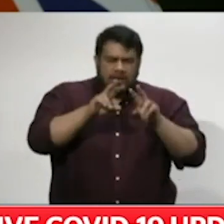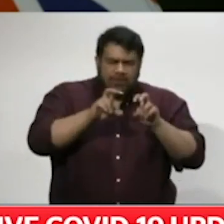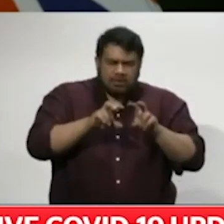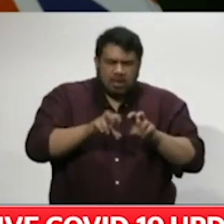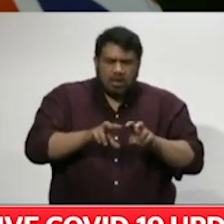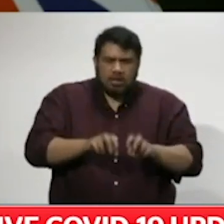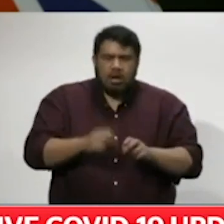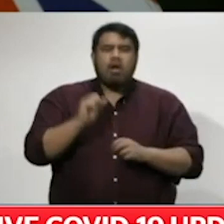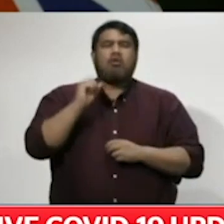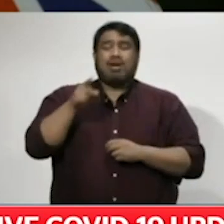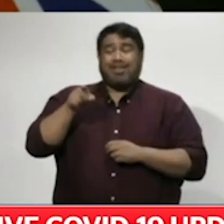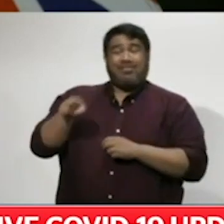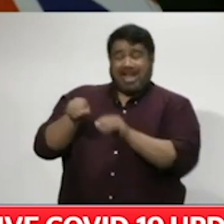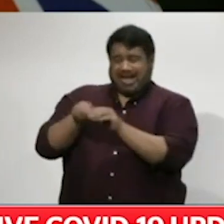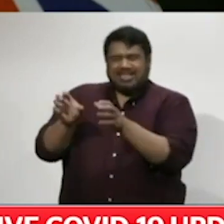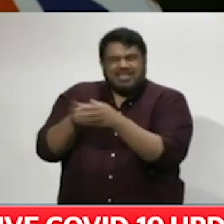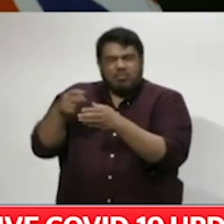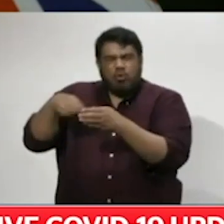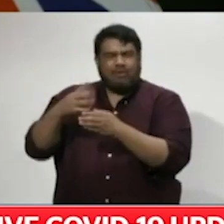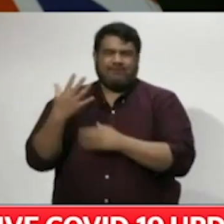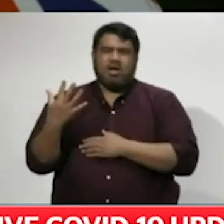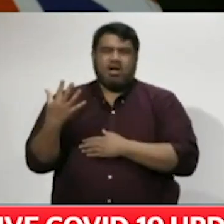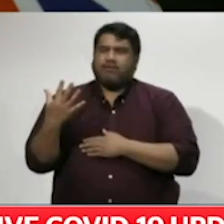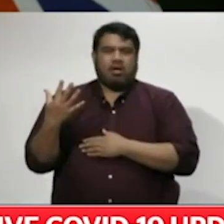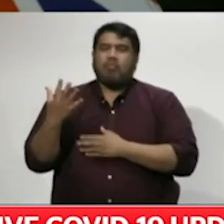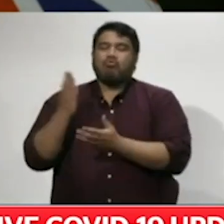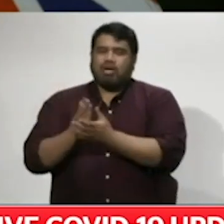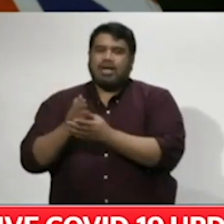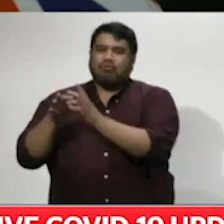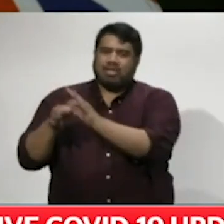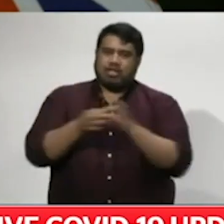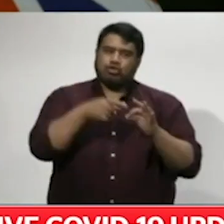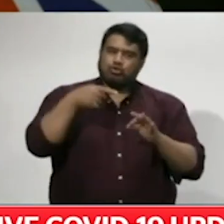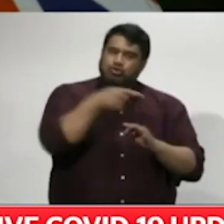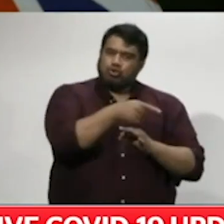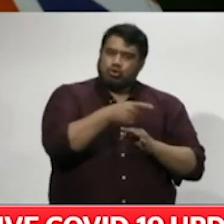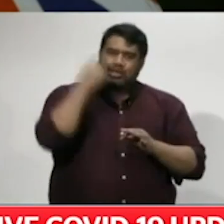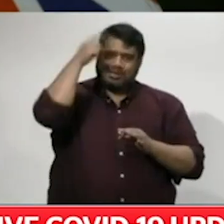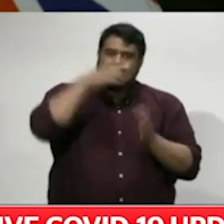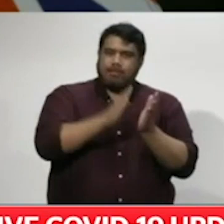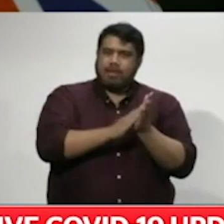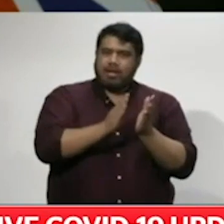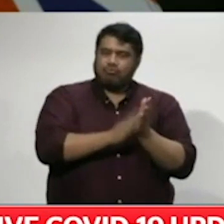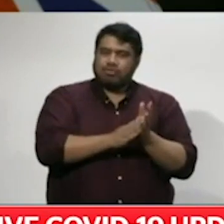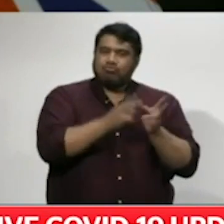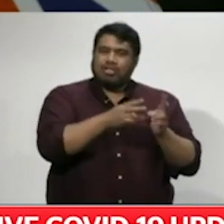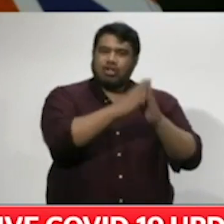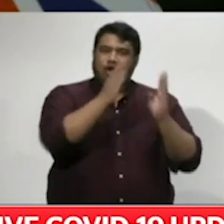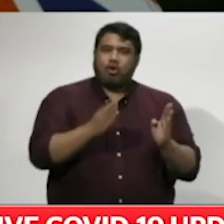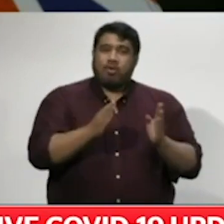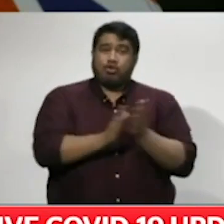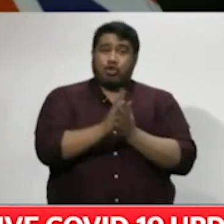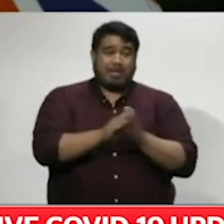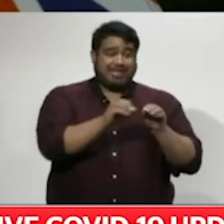cases from what was previously considered a separate, smaller cluster have been linked to the St Margaret's cluster and those have been